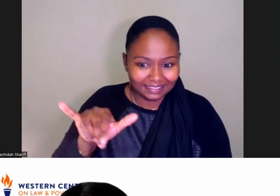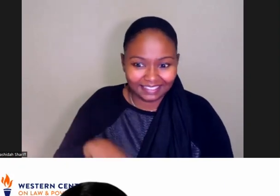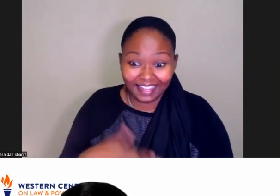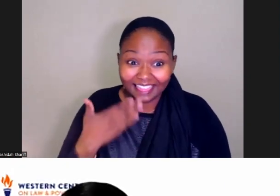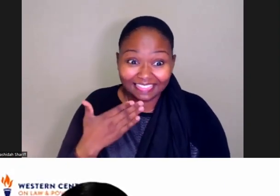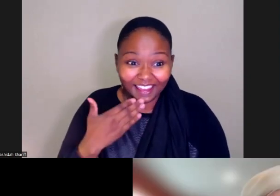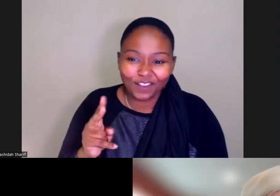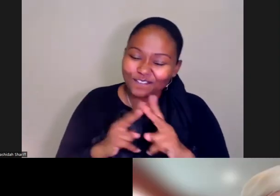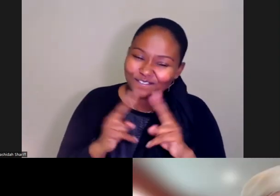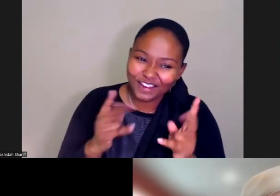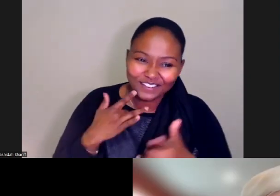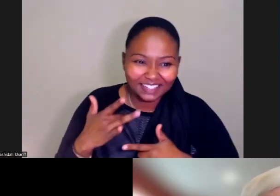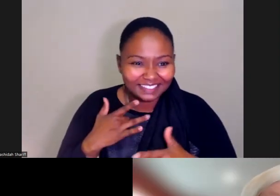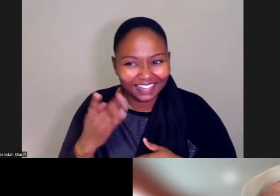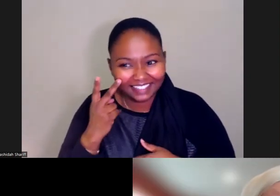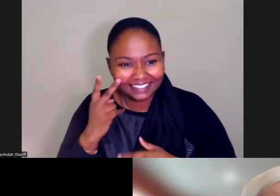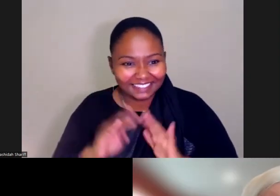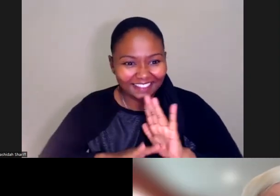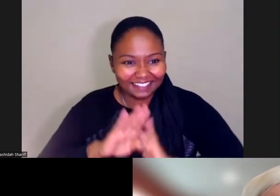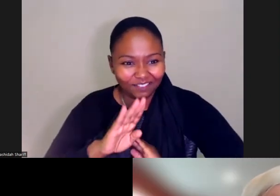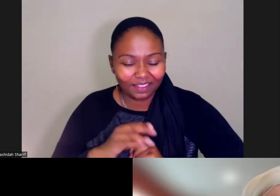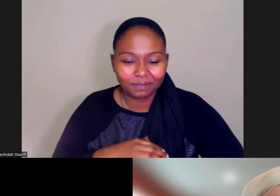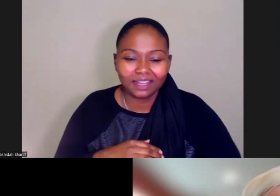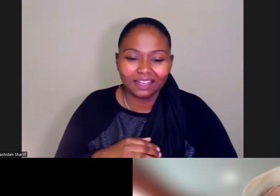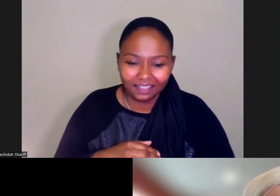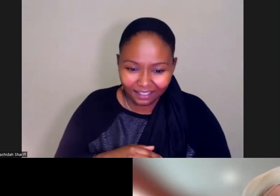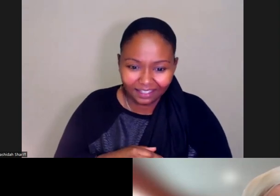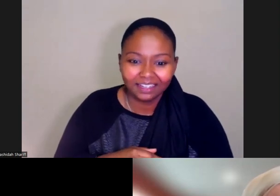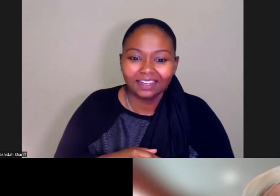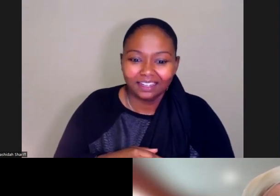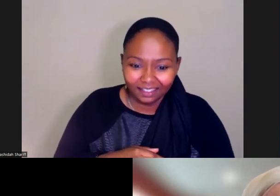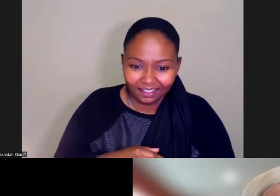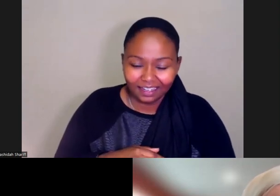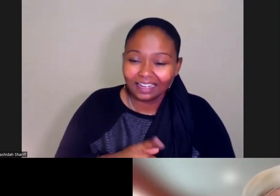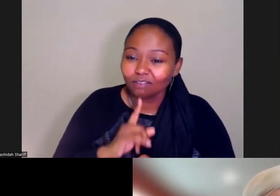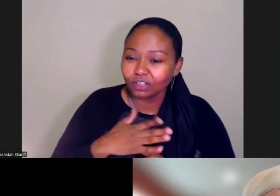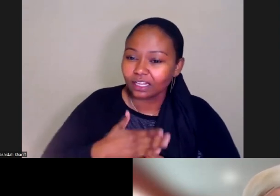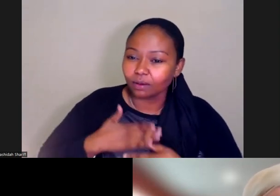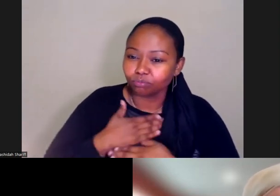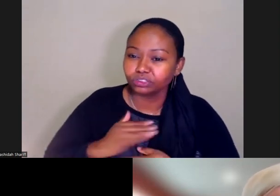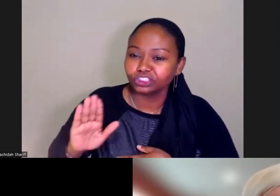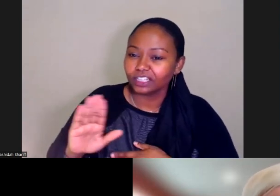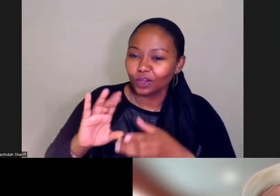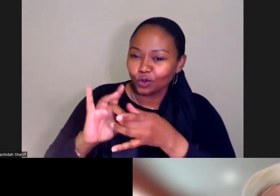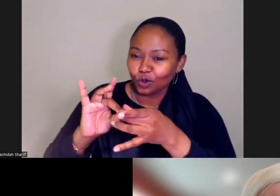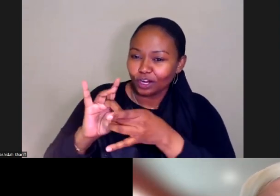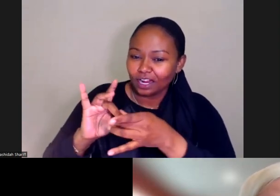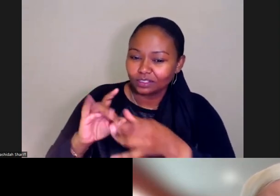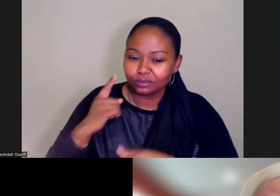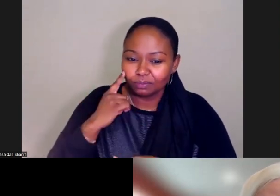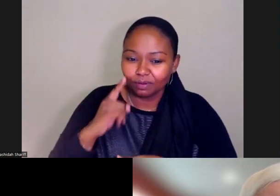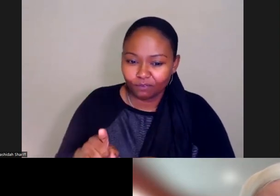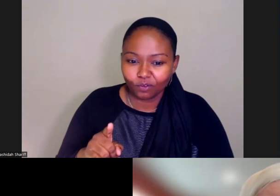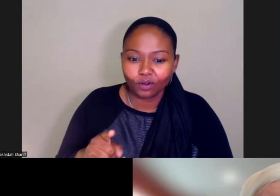to see the development of this. And really appreciate your comment on really looking to make this